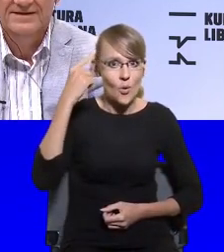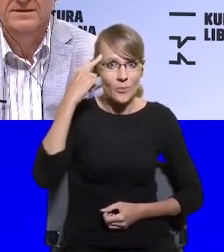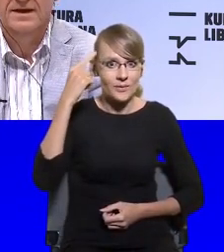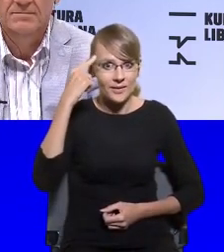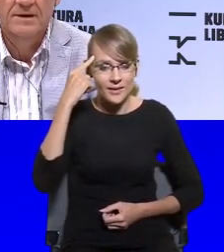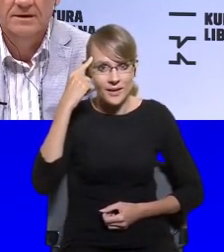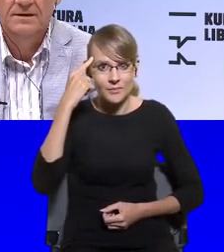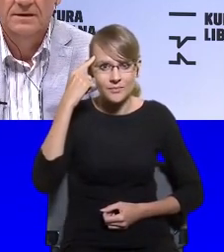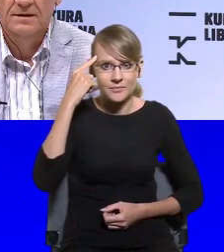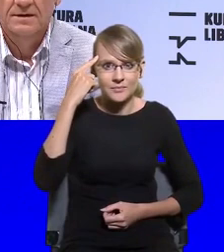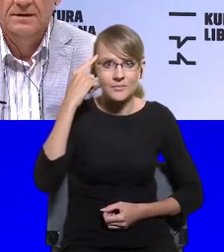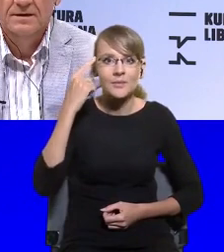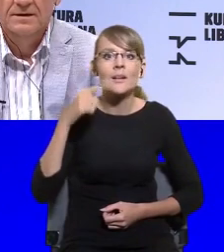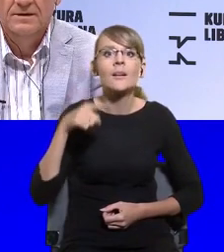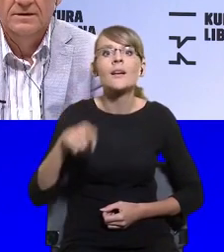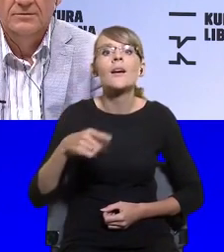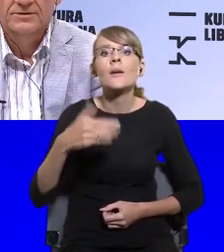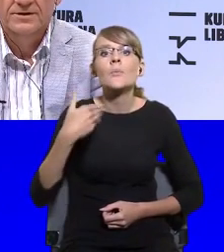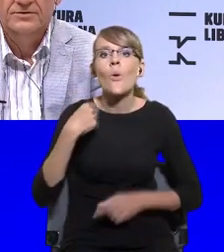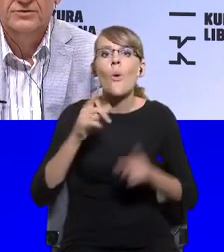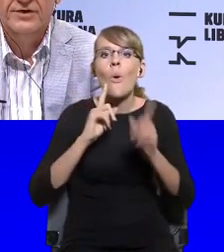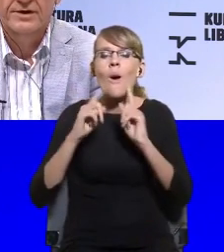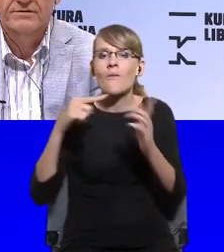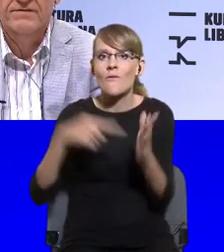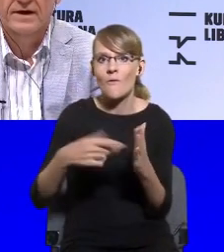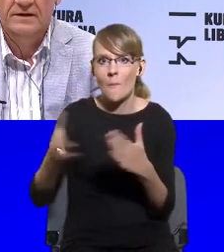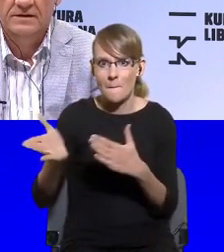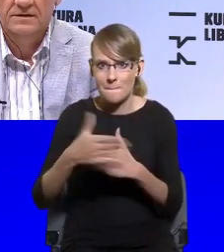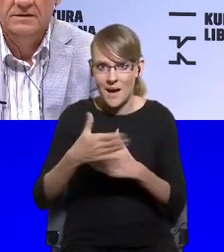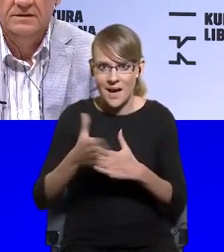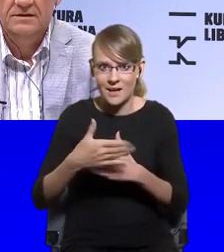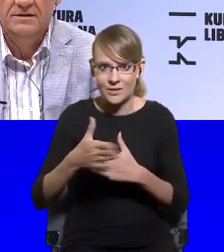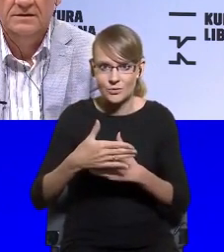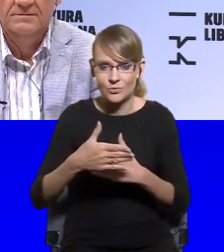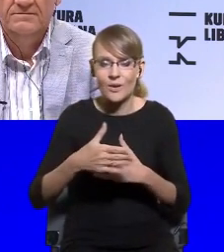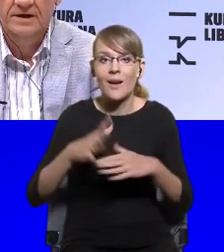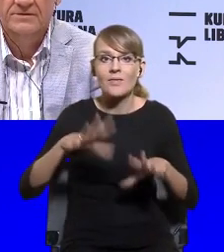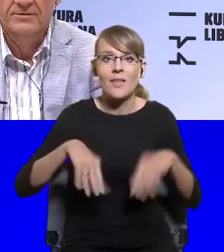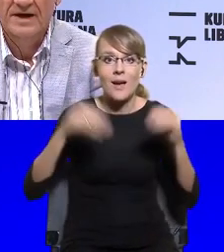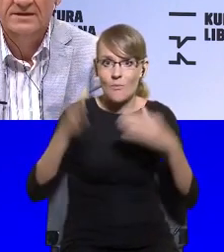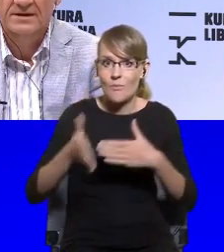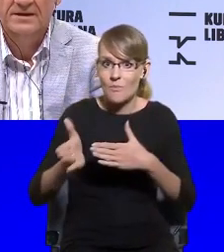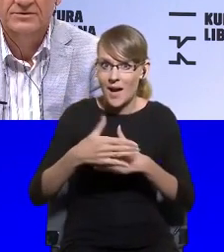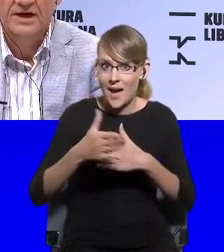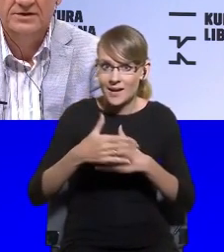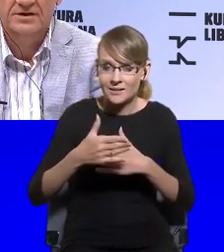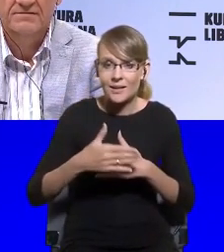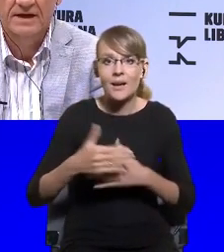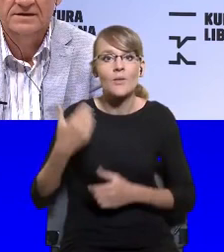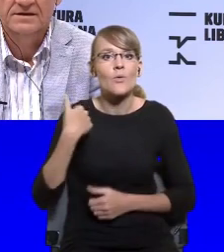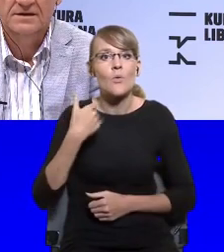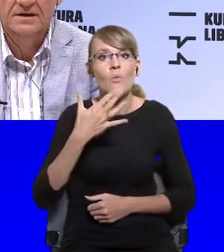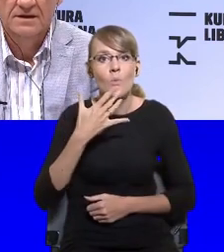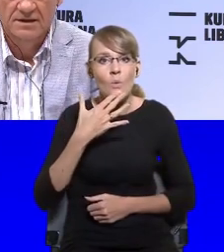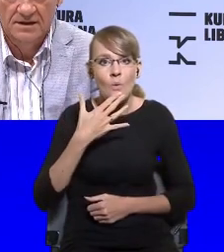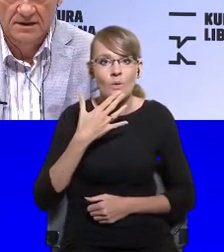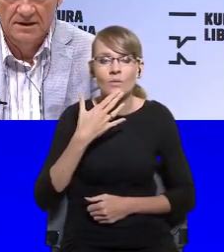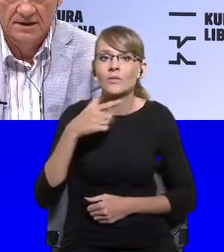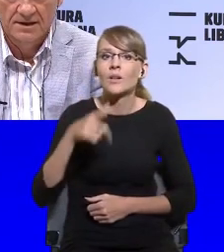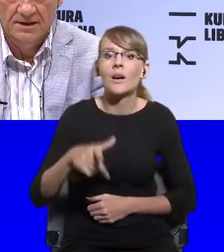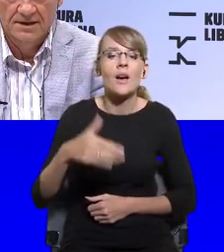at that time. It was the Australian fires. Very dramatic and tragic events.